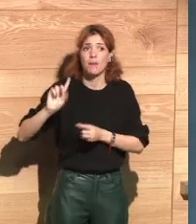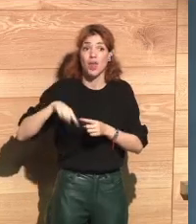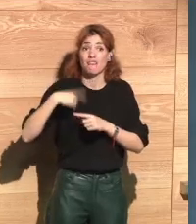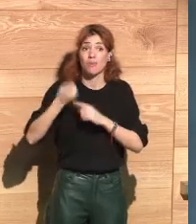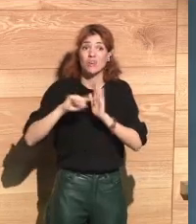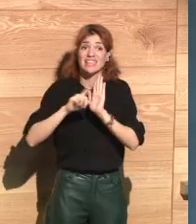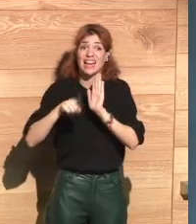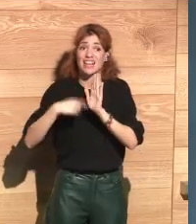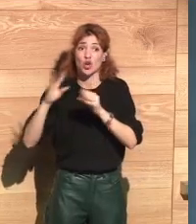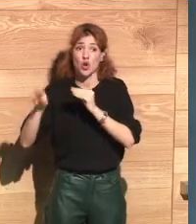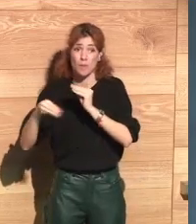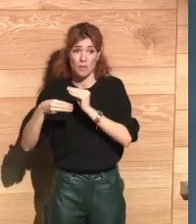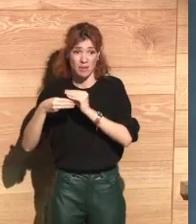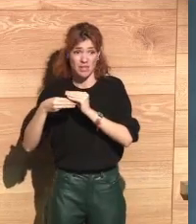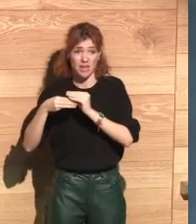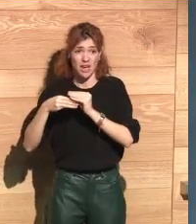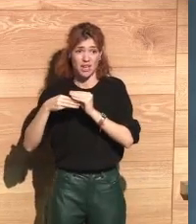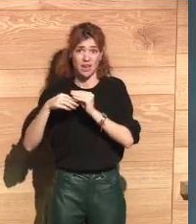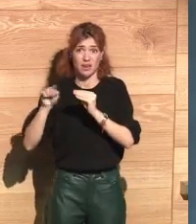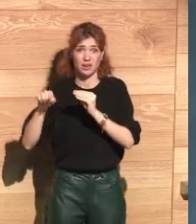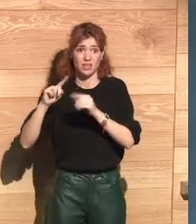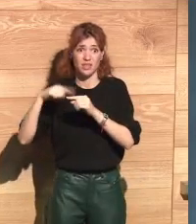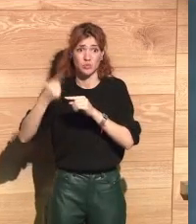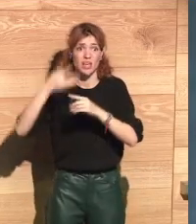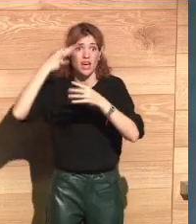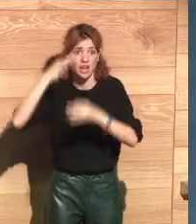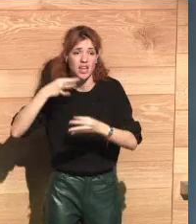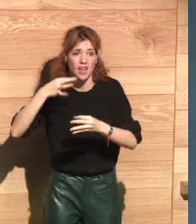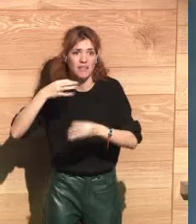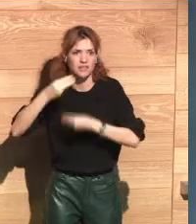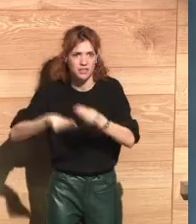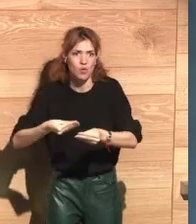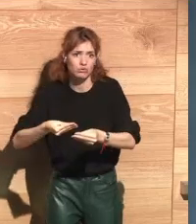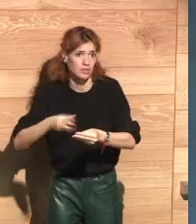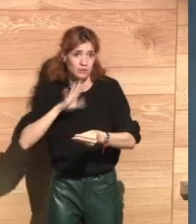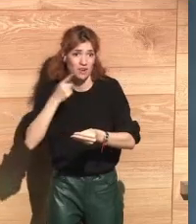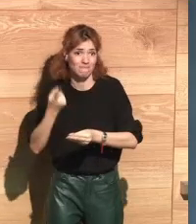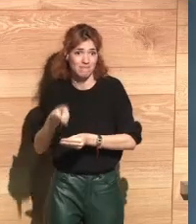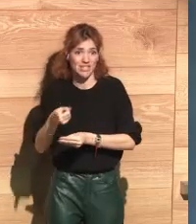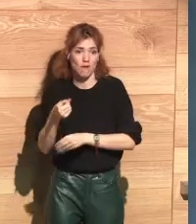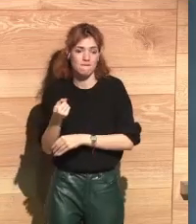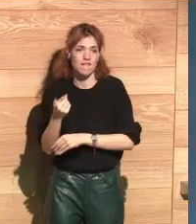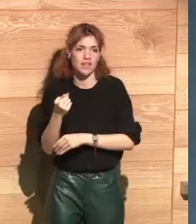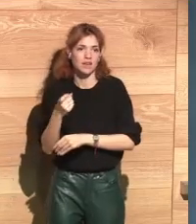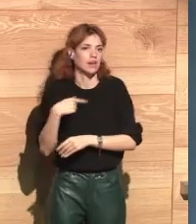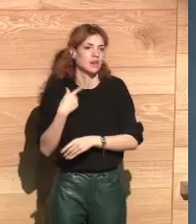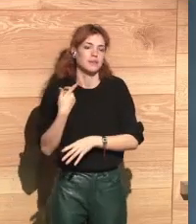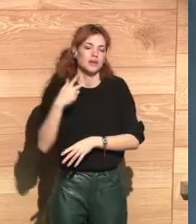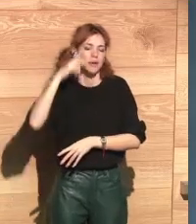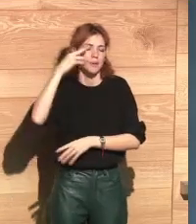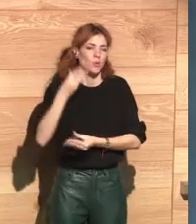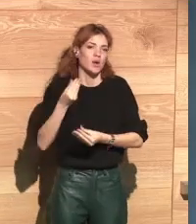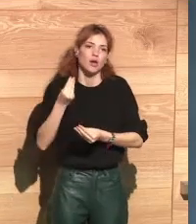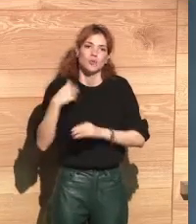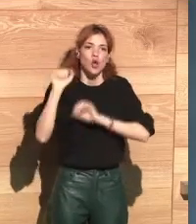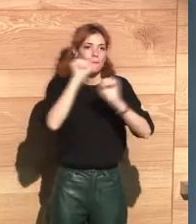to be followed up by legal actions that really turn it into a reality. For instance, the protection of